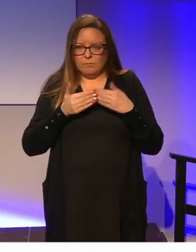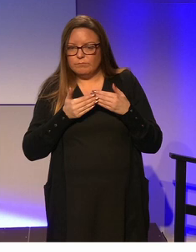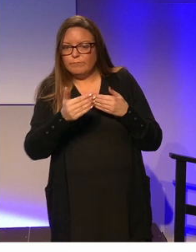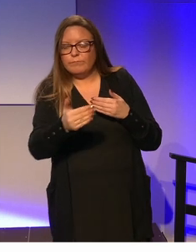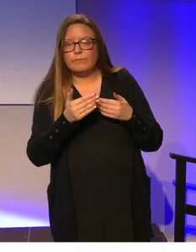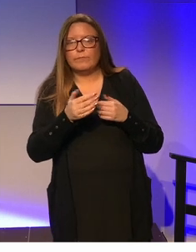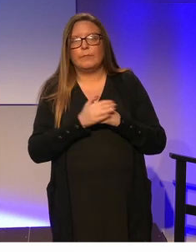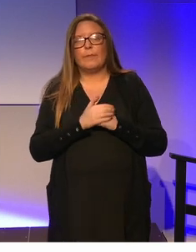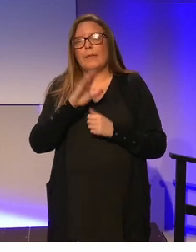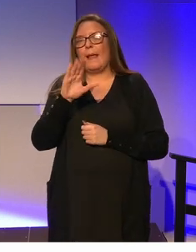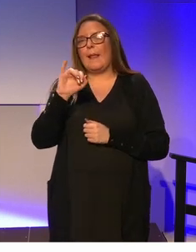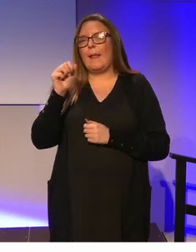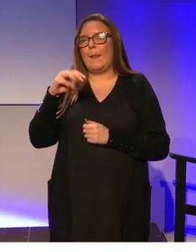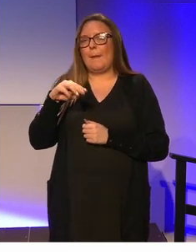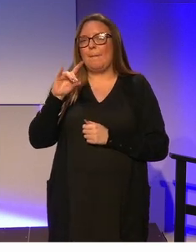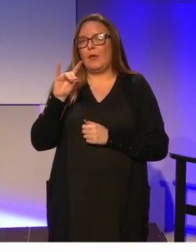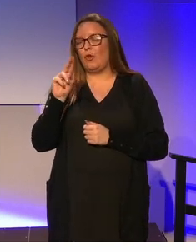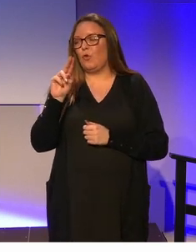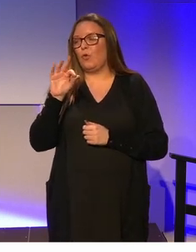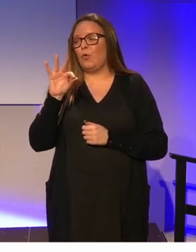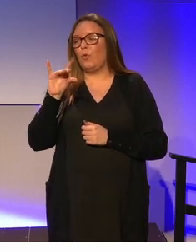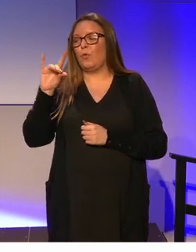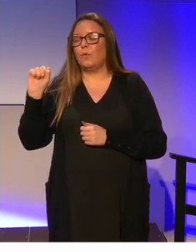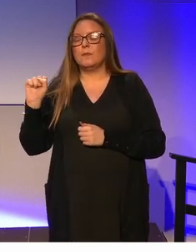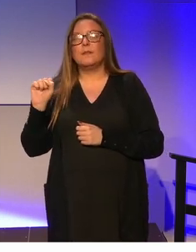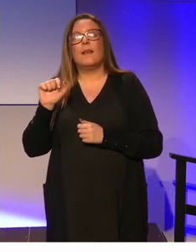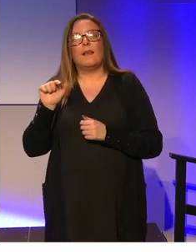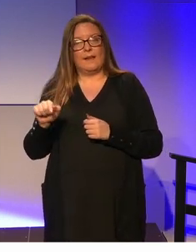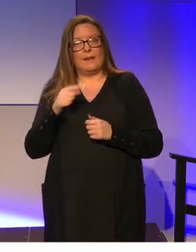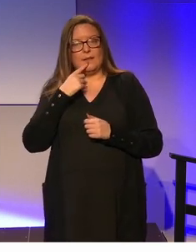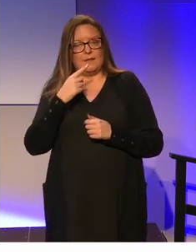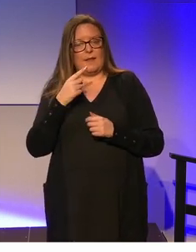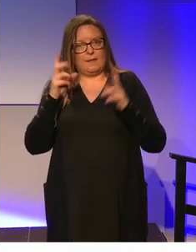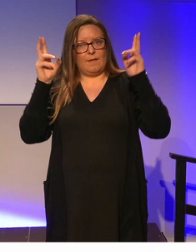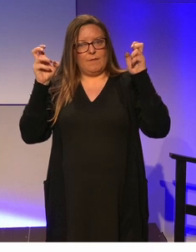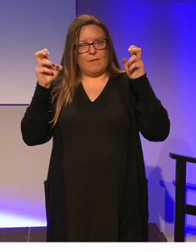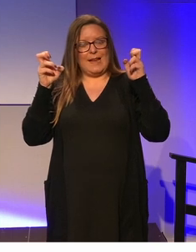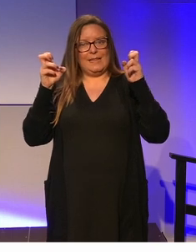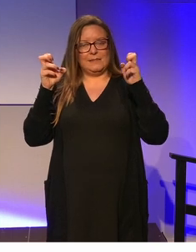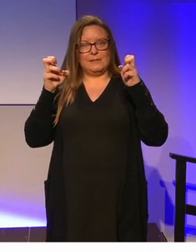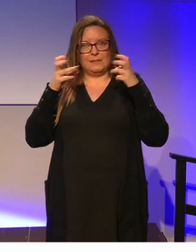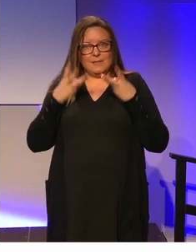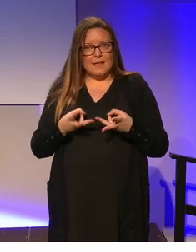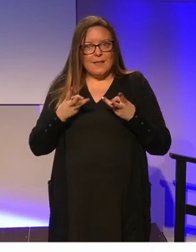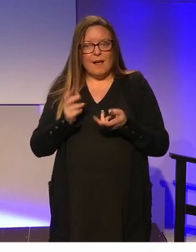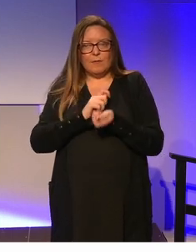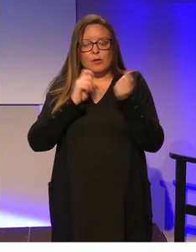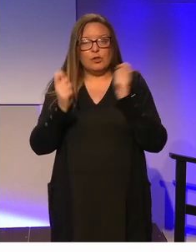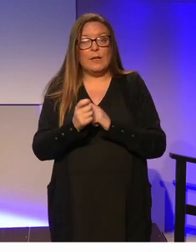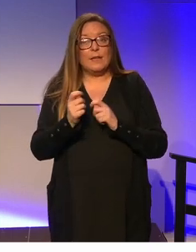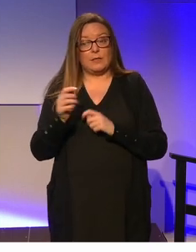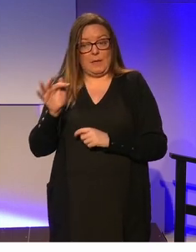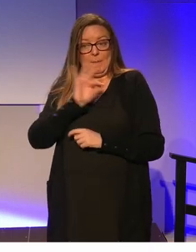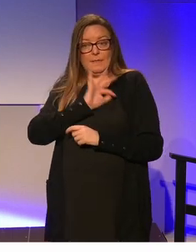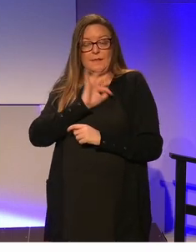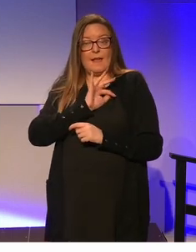Liam Hughes who's quoted on this slide and he certainly coined this phrase a desire for change Liam Hughes was a civil servant